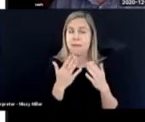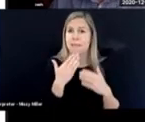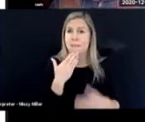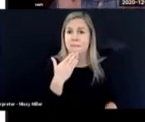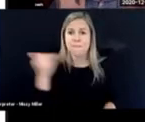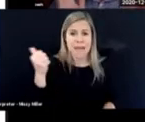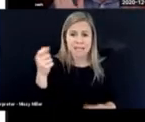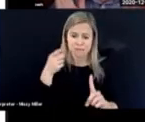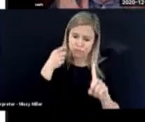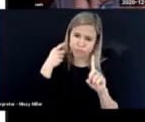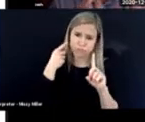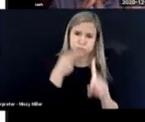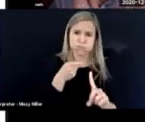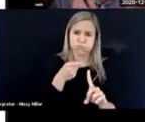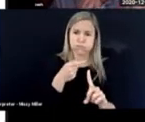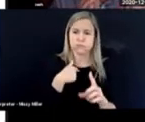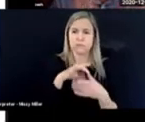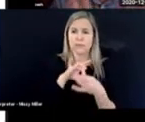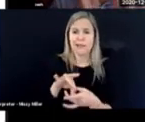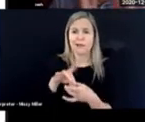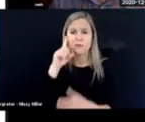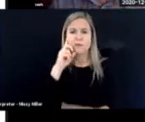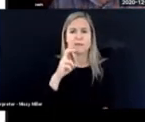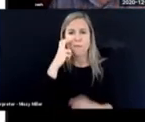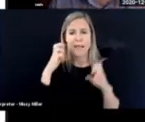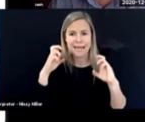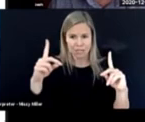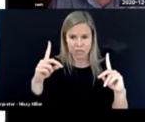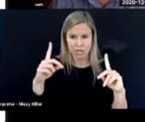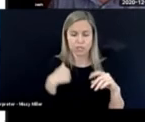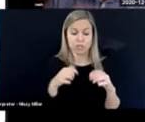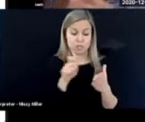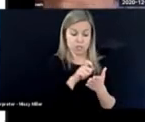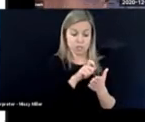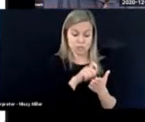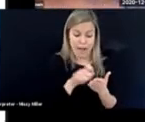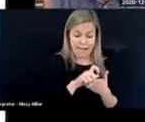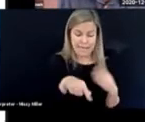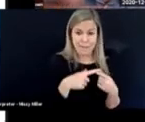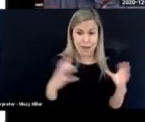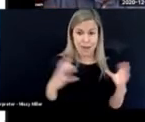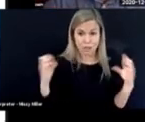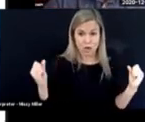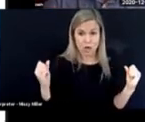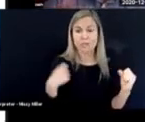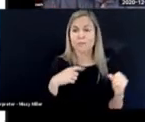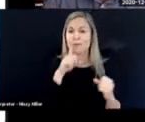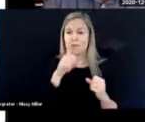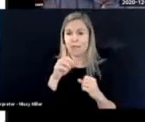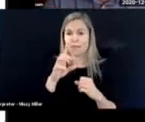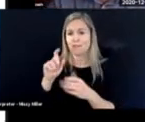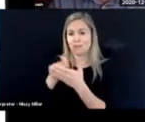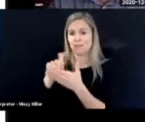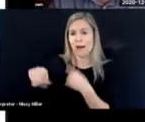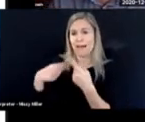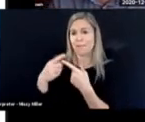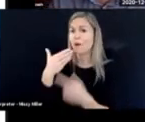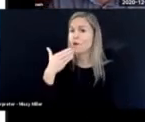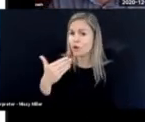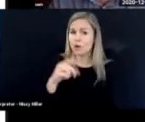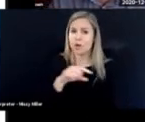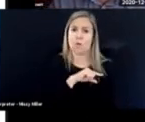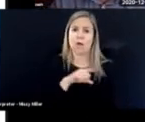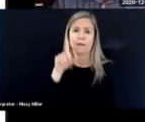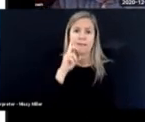best concise view of deafblind education. She's writing about charge, but really she's writing about